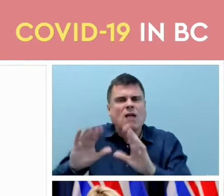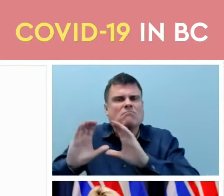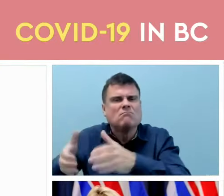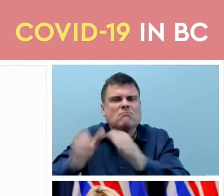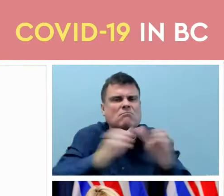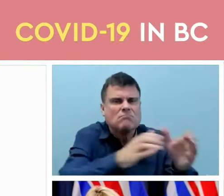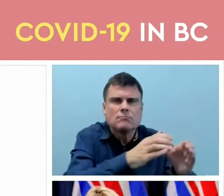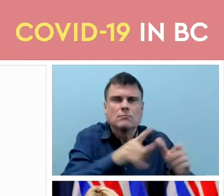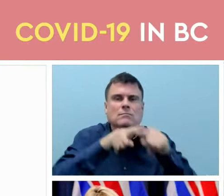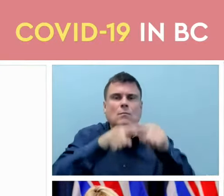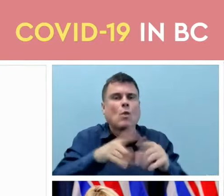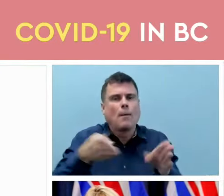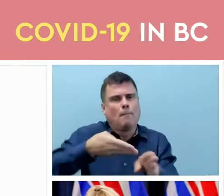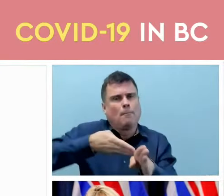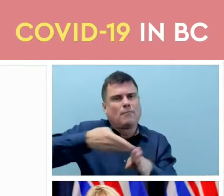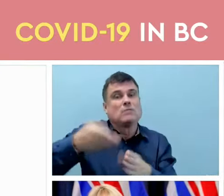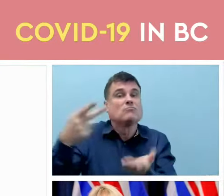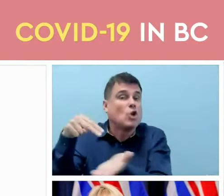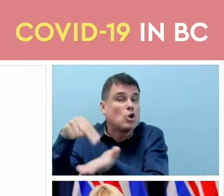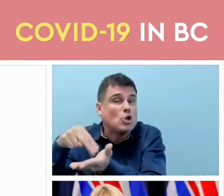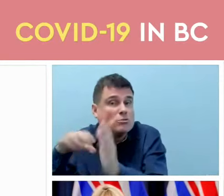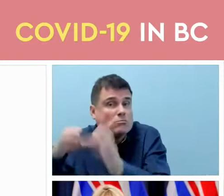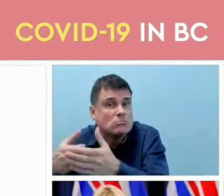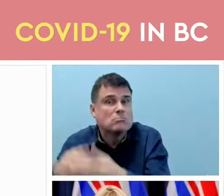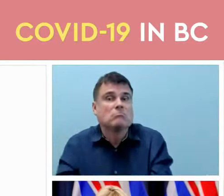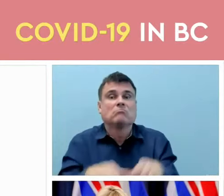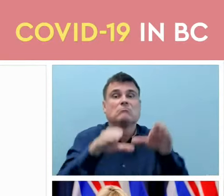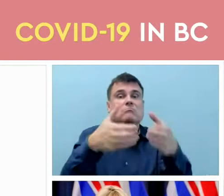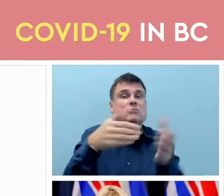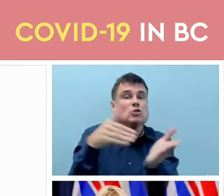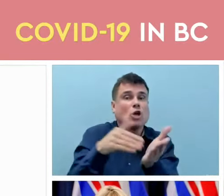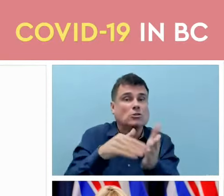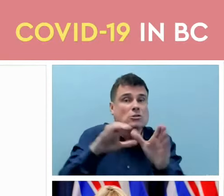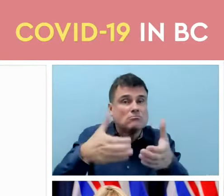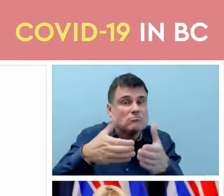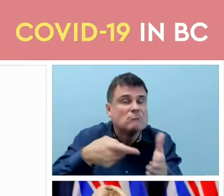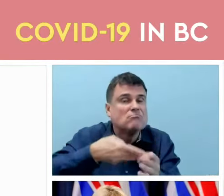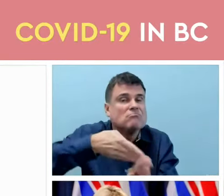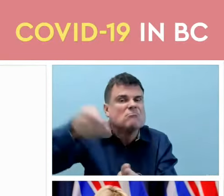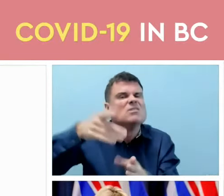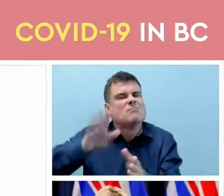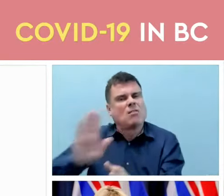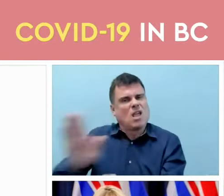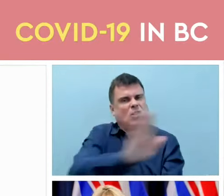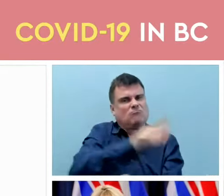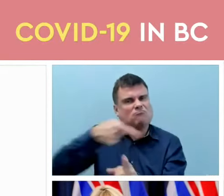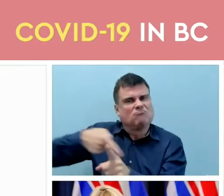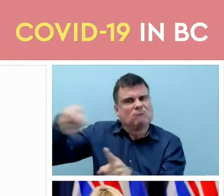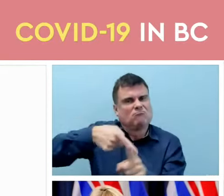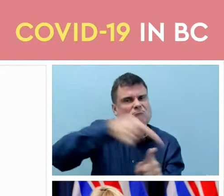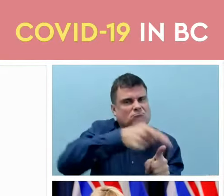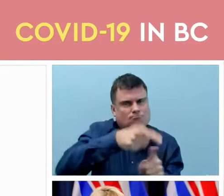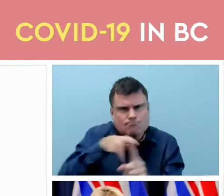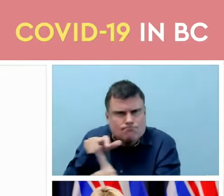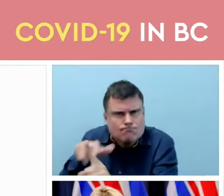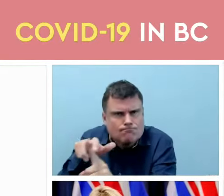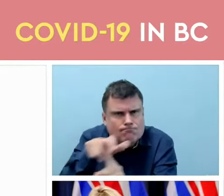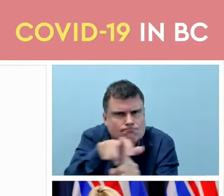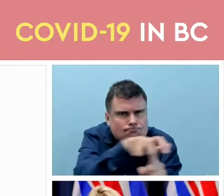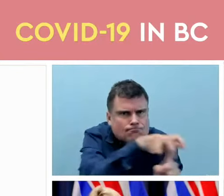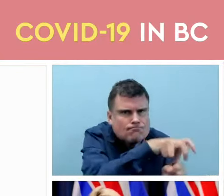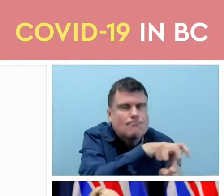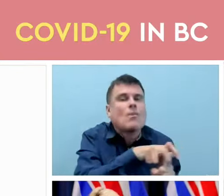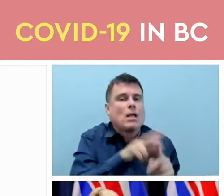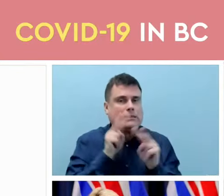reporting that out by by profession. So people will have an understanding of the vaccination levels in different